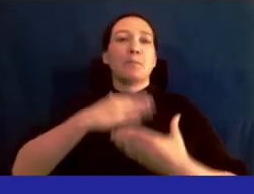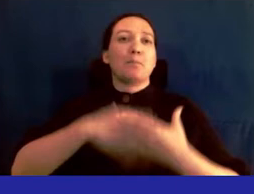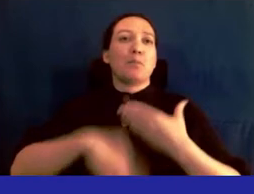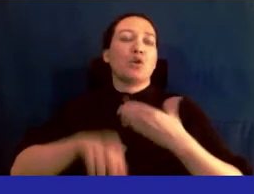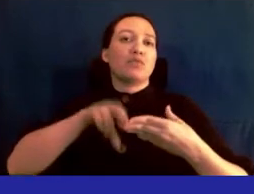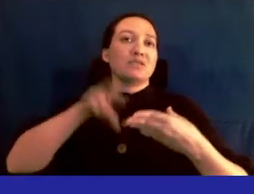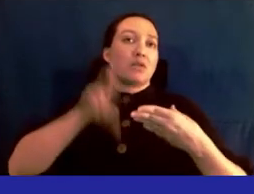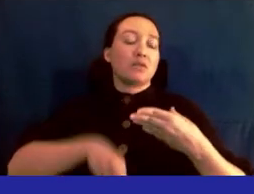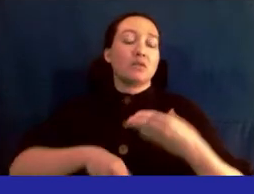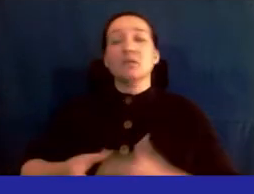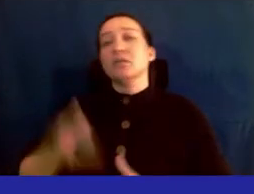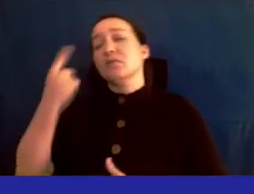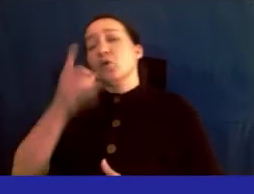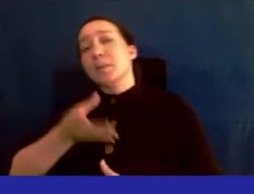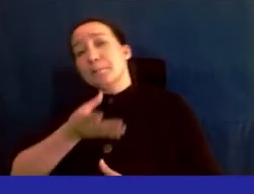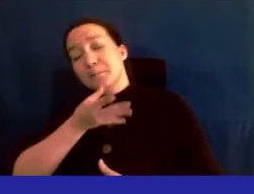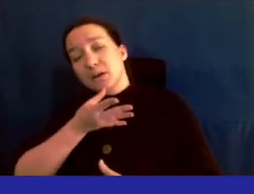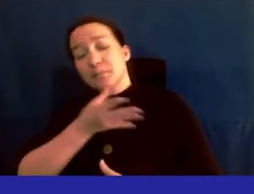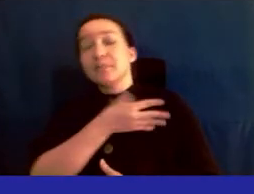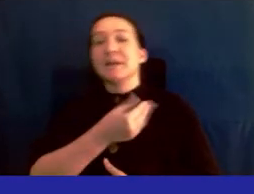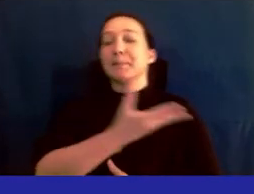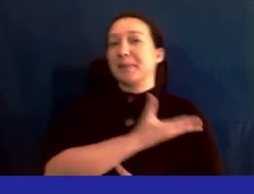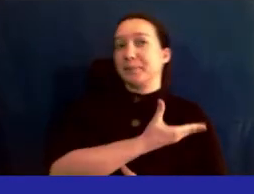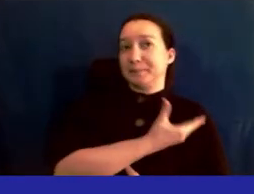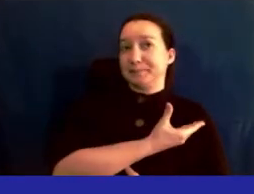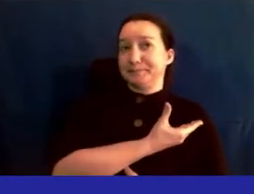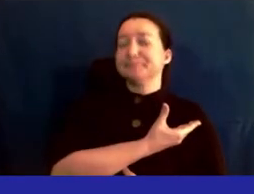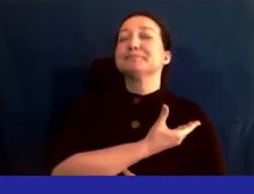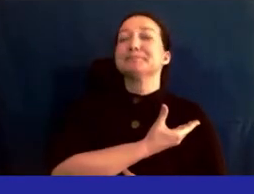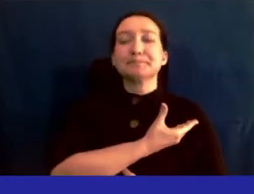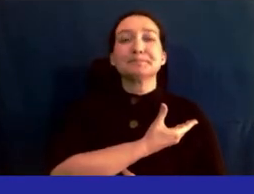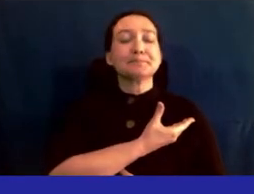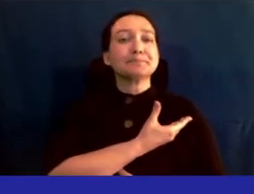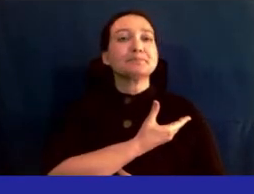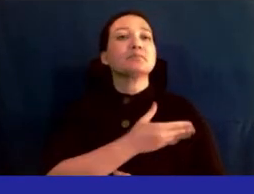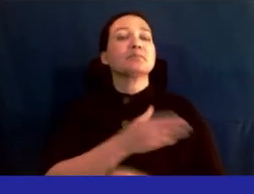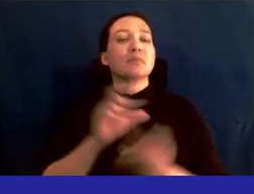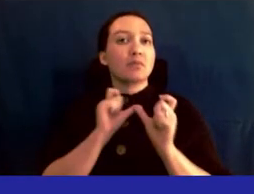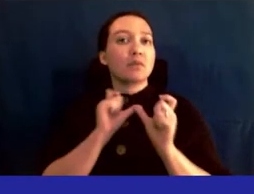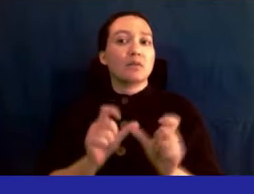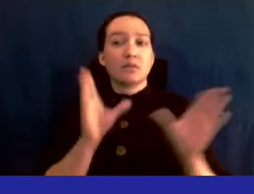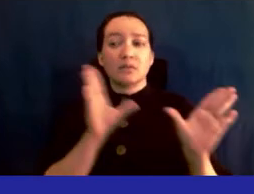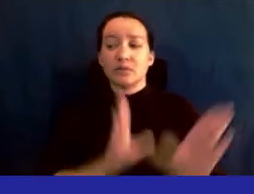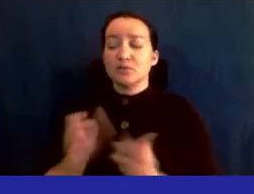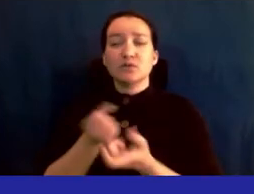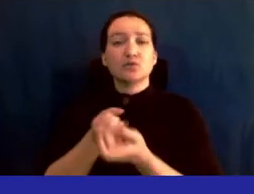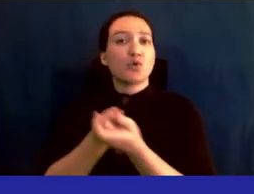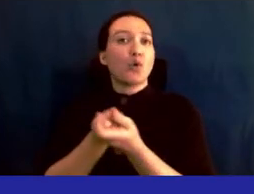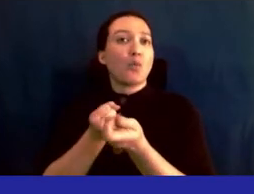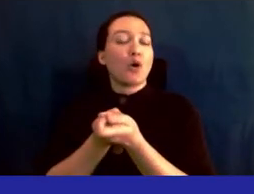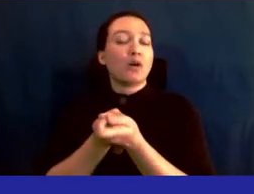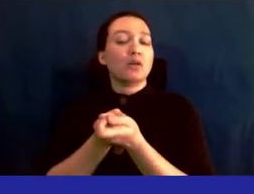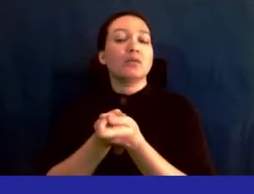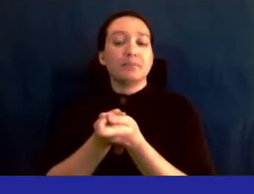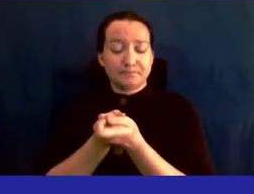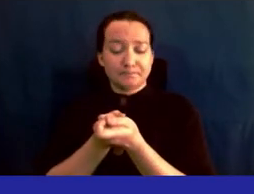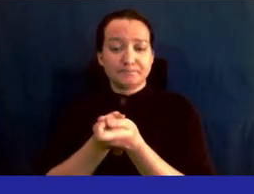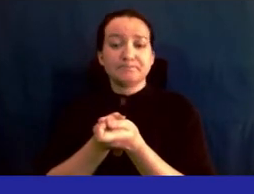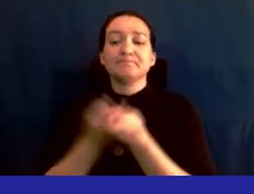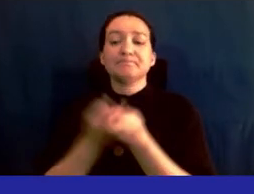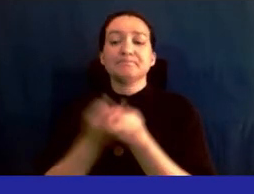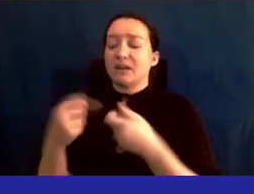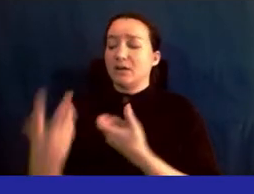for both mother and baby. We plan to continue to support our advocacy to